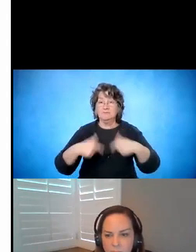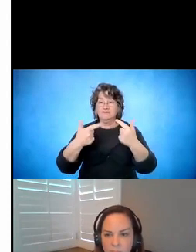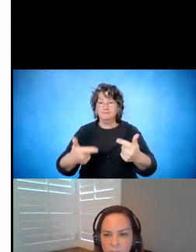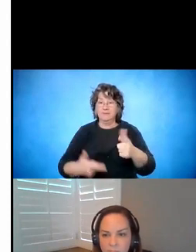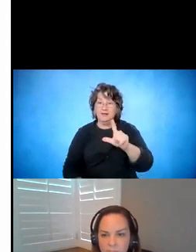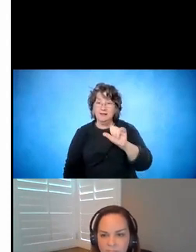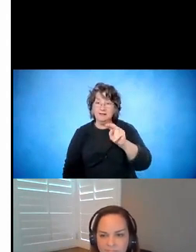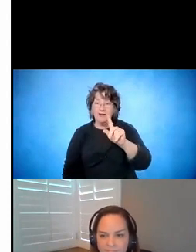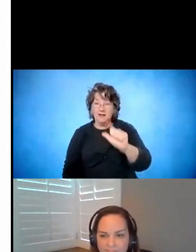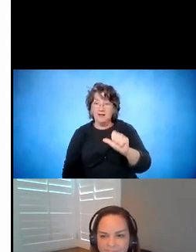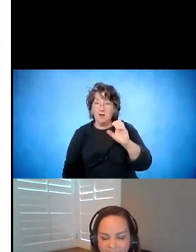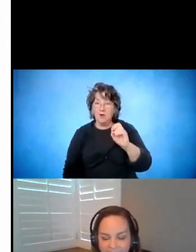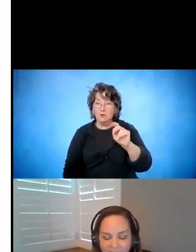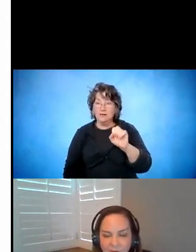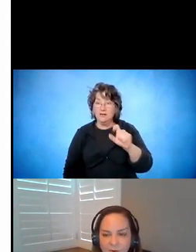from California.